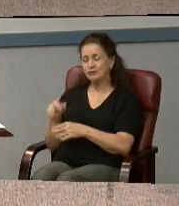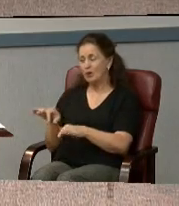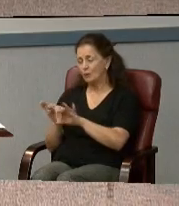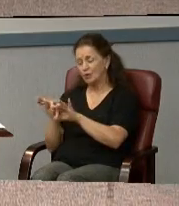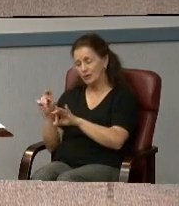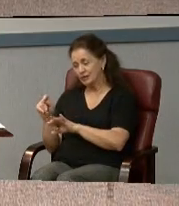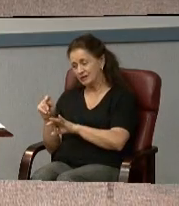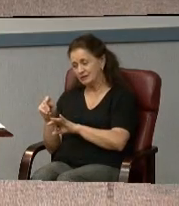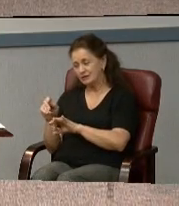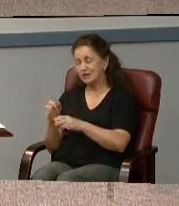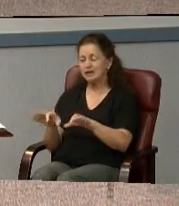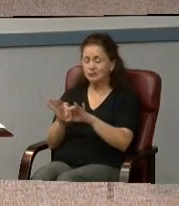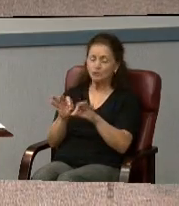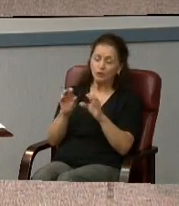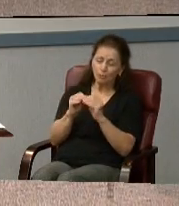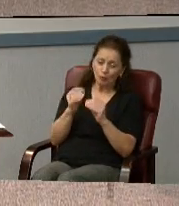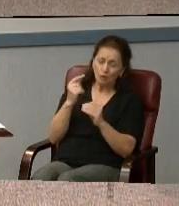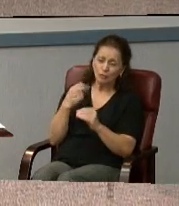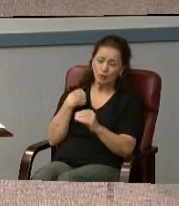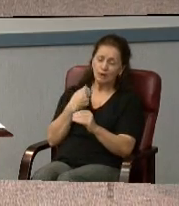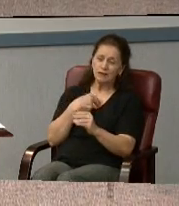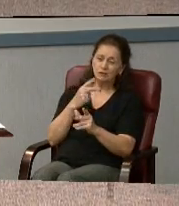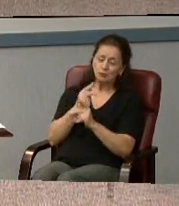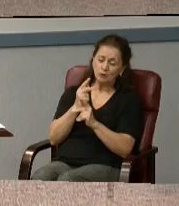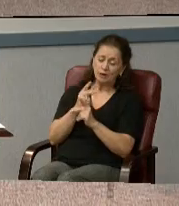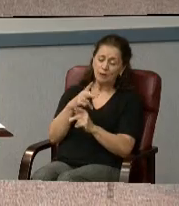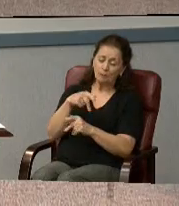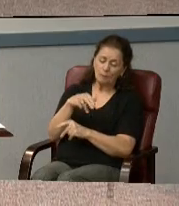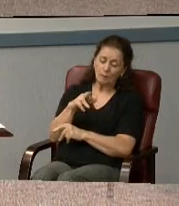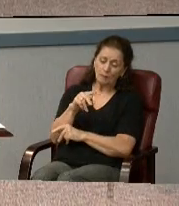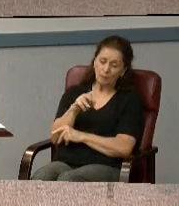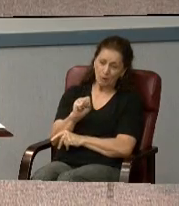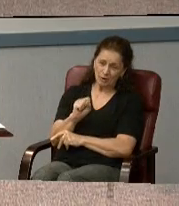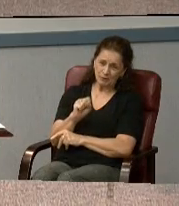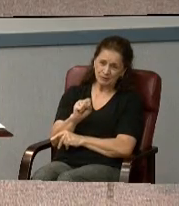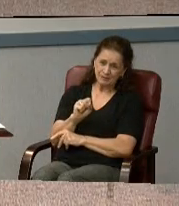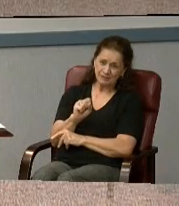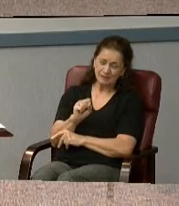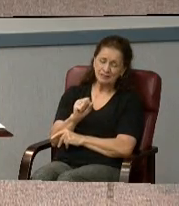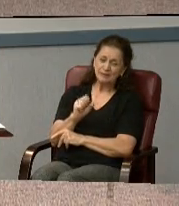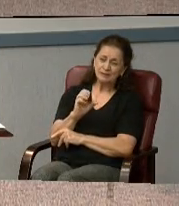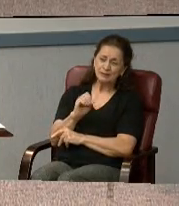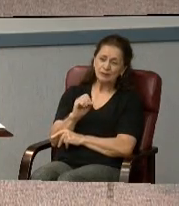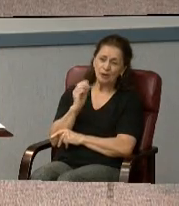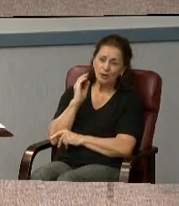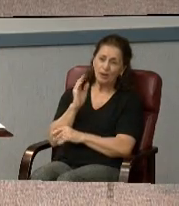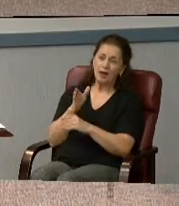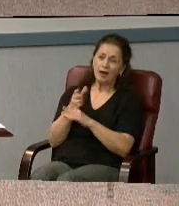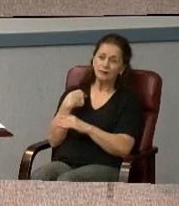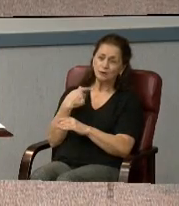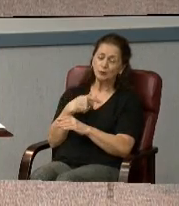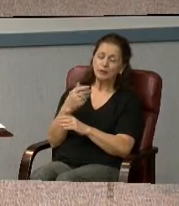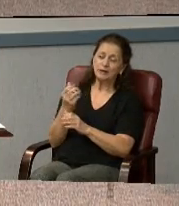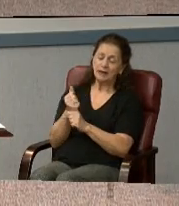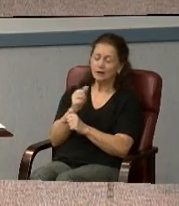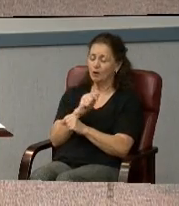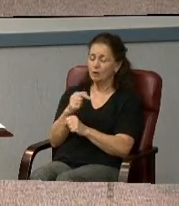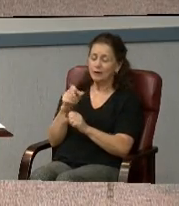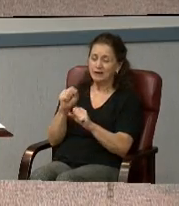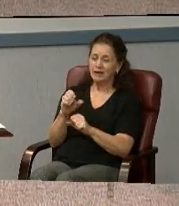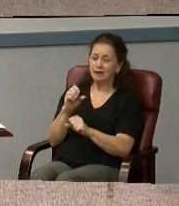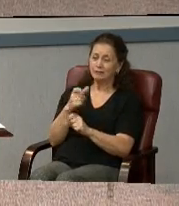And then when we've got all the parts that we can salvage off of it, we'll just salvage the rest of it for junk metal.